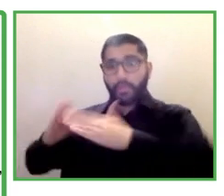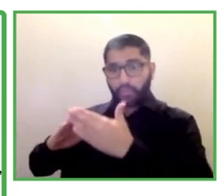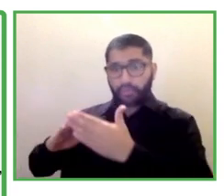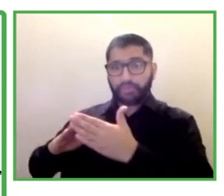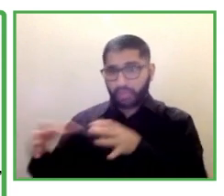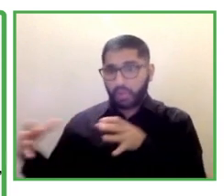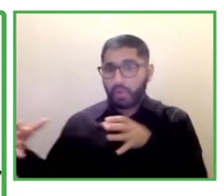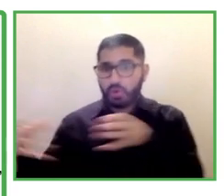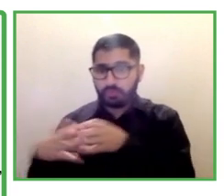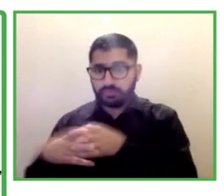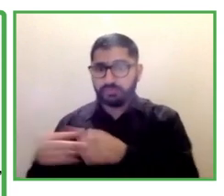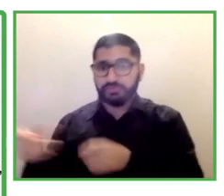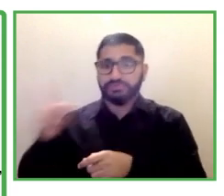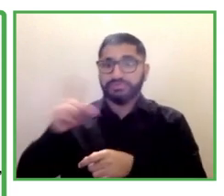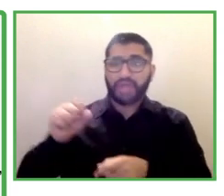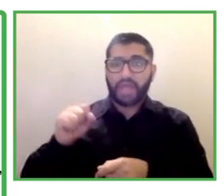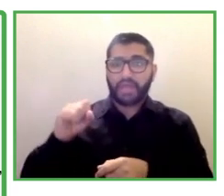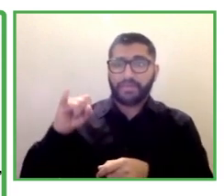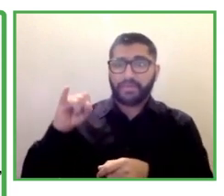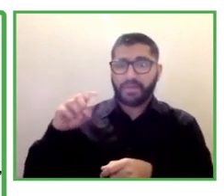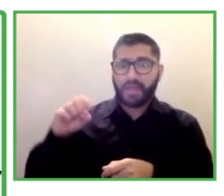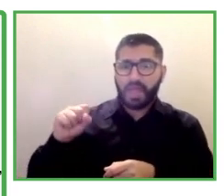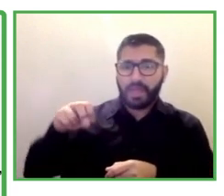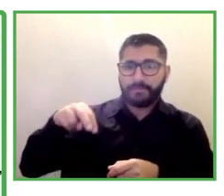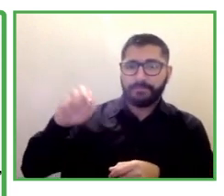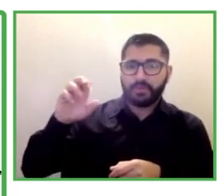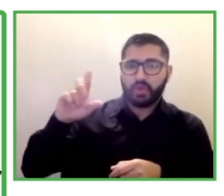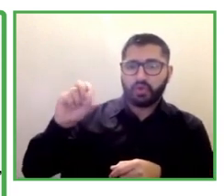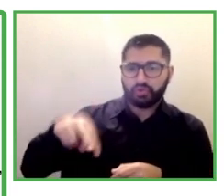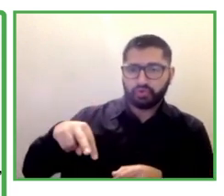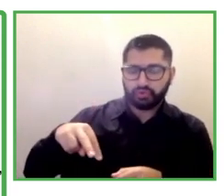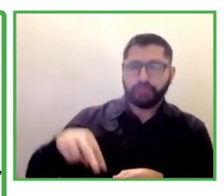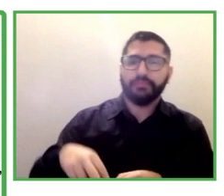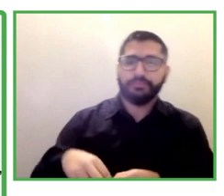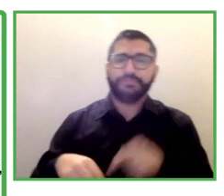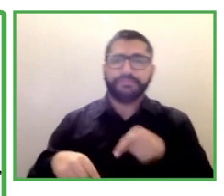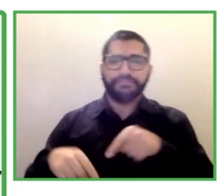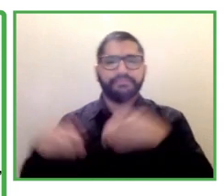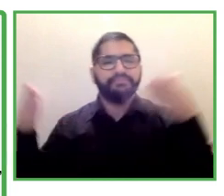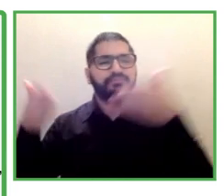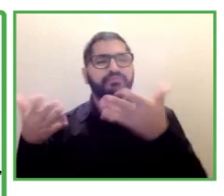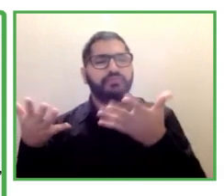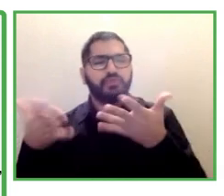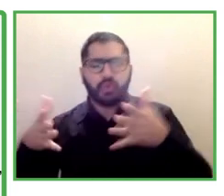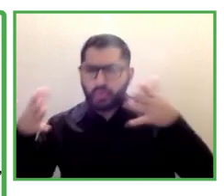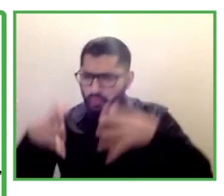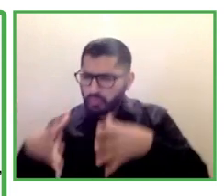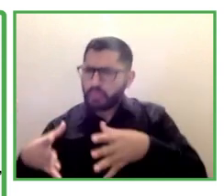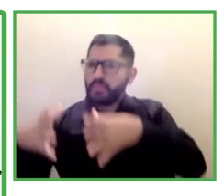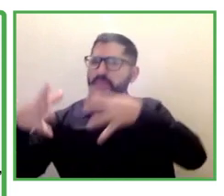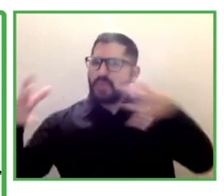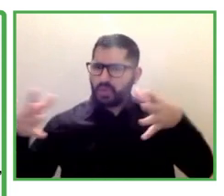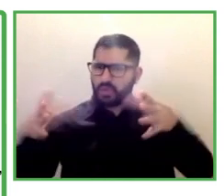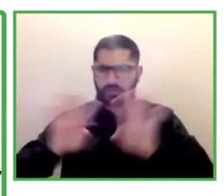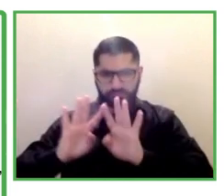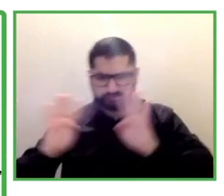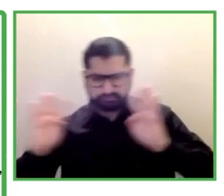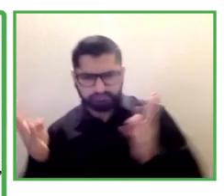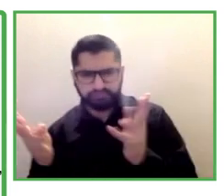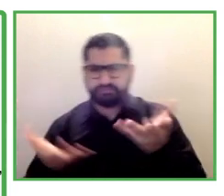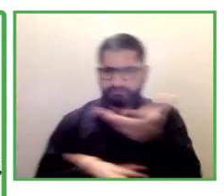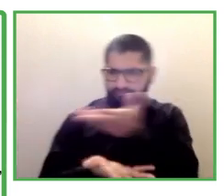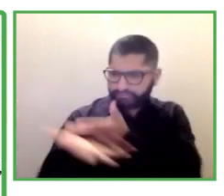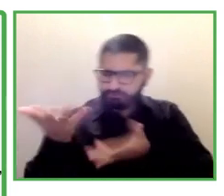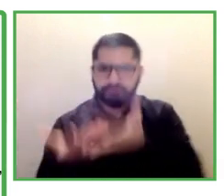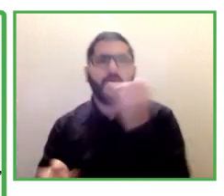and really as many organizations or groups for people with disabilities, it began with parents and caregivers